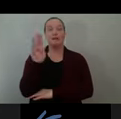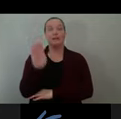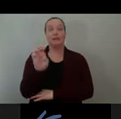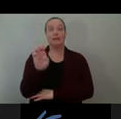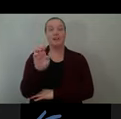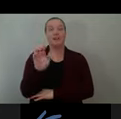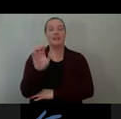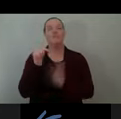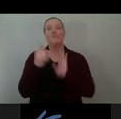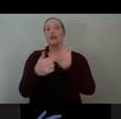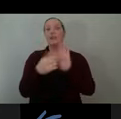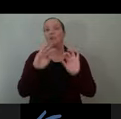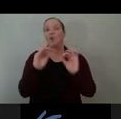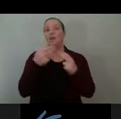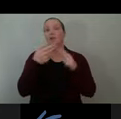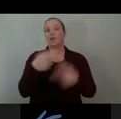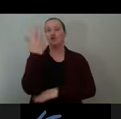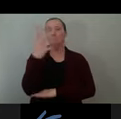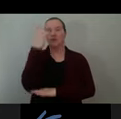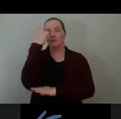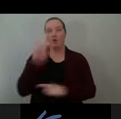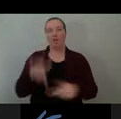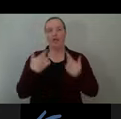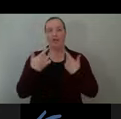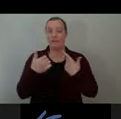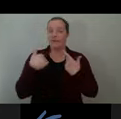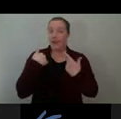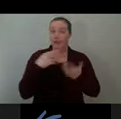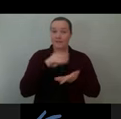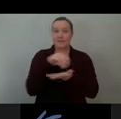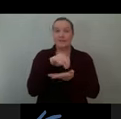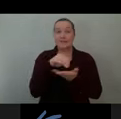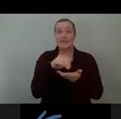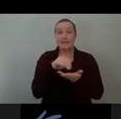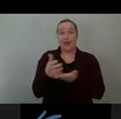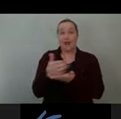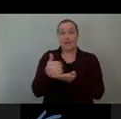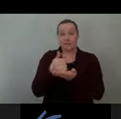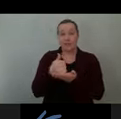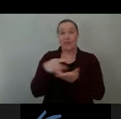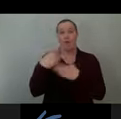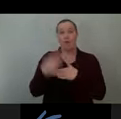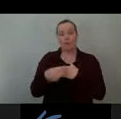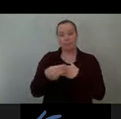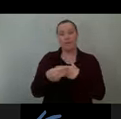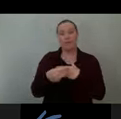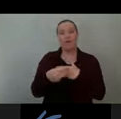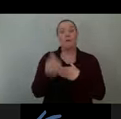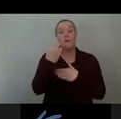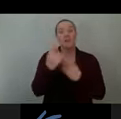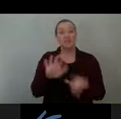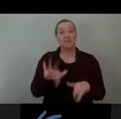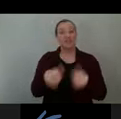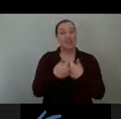So for example, Trees for Life have a seed collection schools programme, and one of the significant challenges in Toronto is the lack of